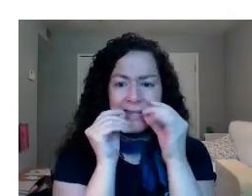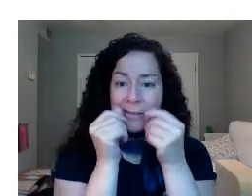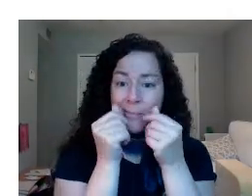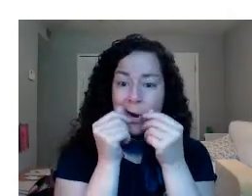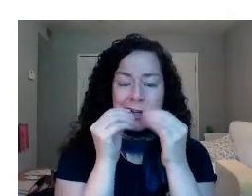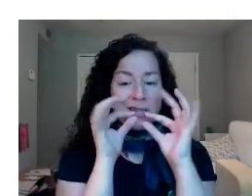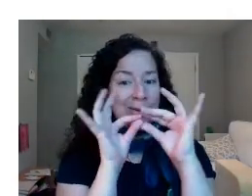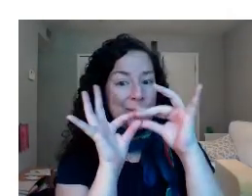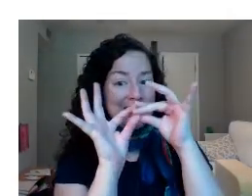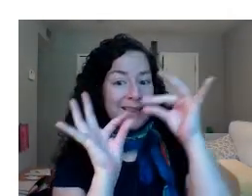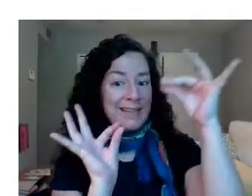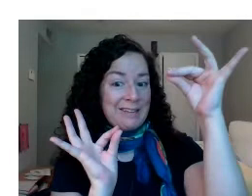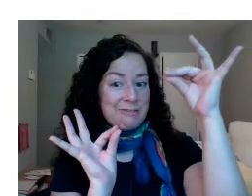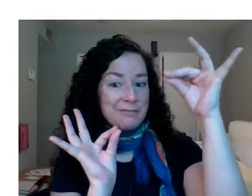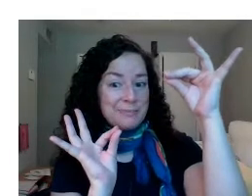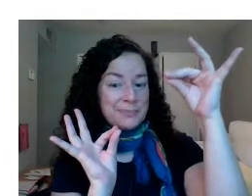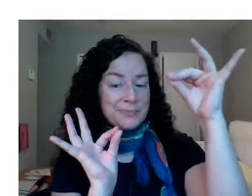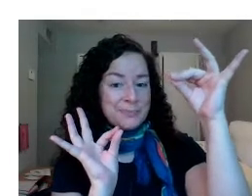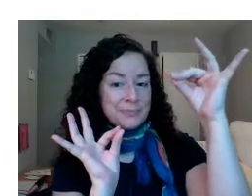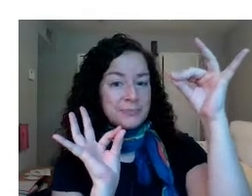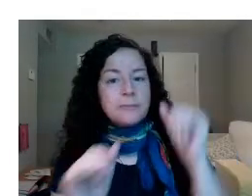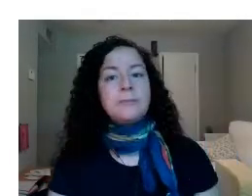this is the part that we leave.